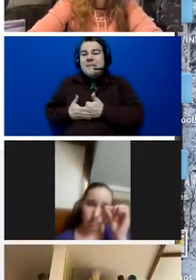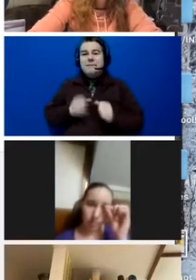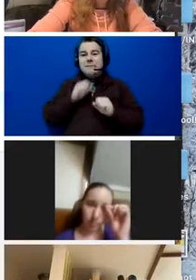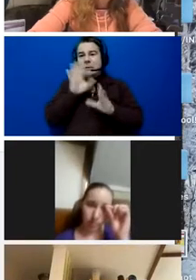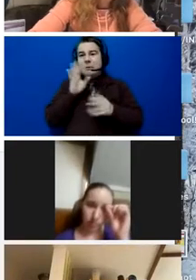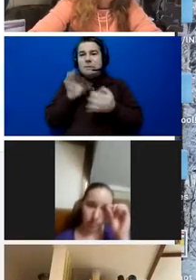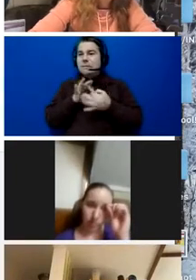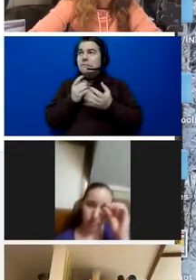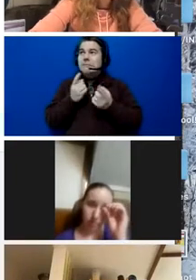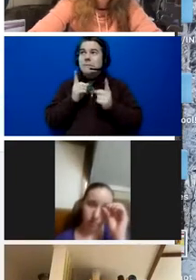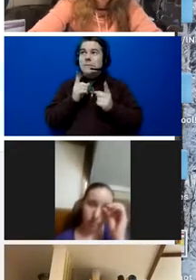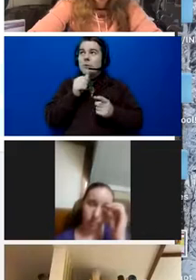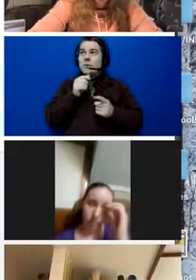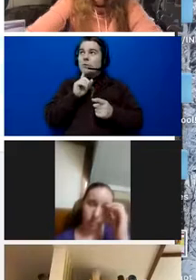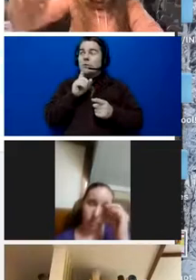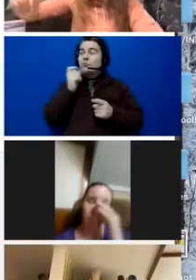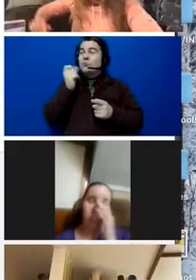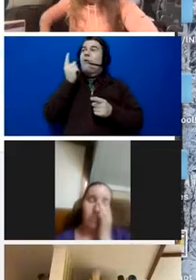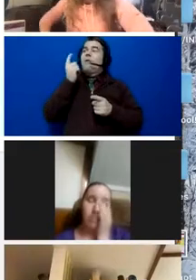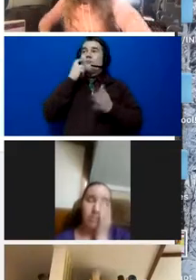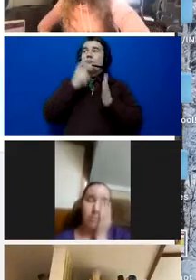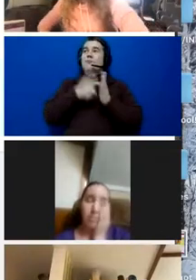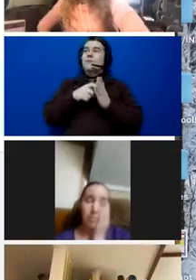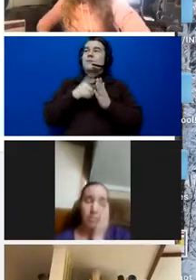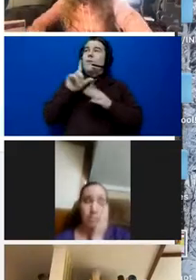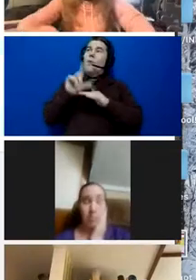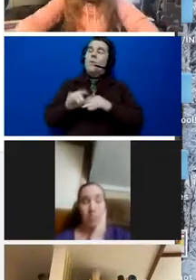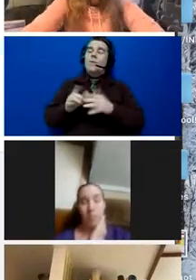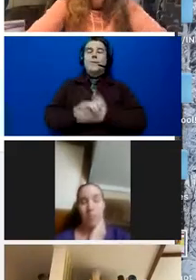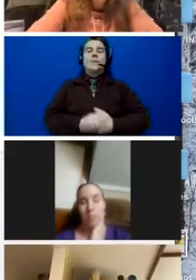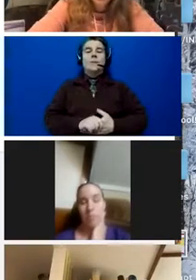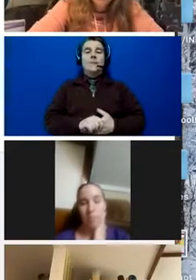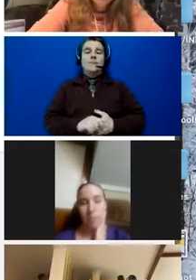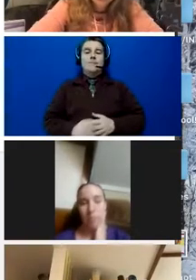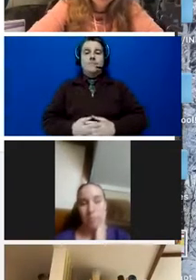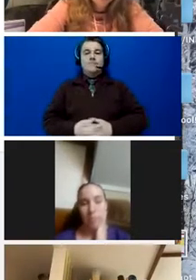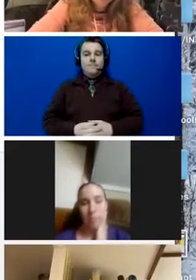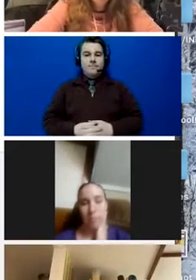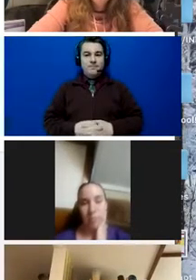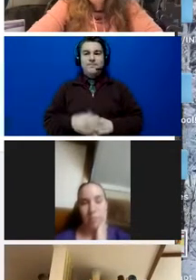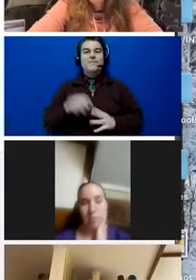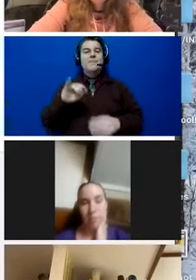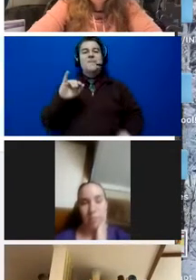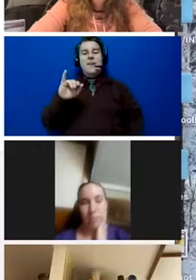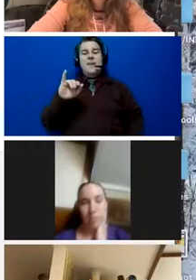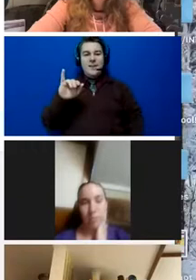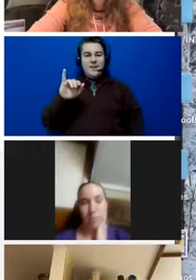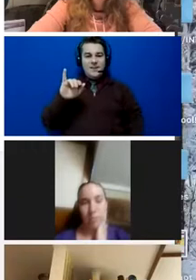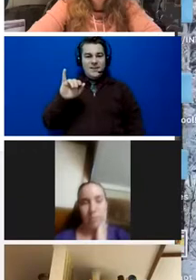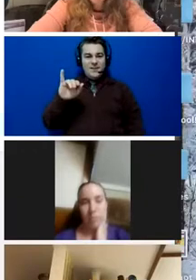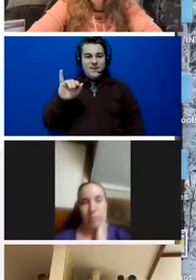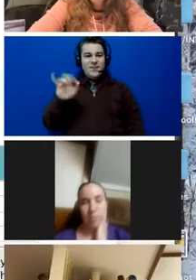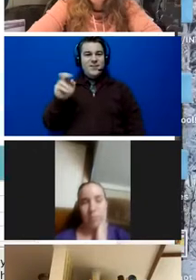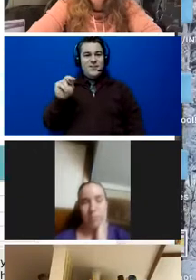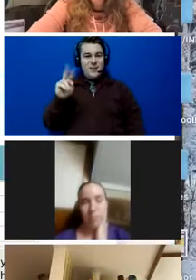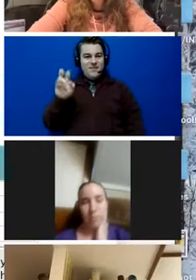I didn't realize it was that low until. Okay. So GenVF has units here in the Plexus New